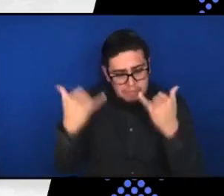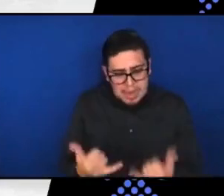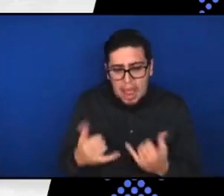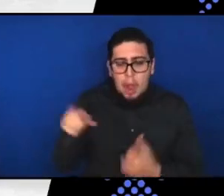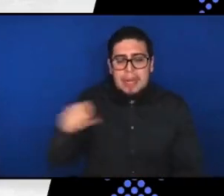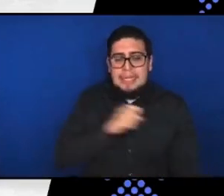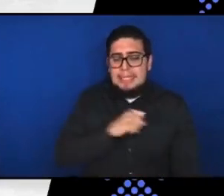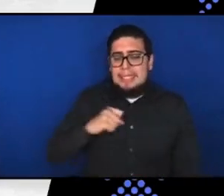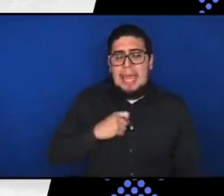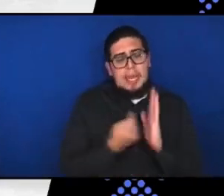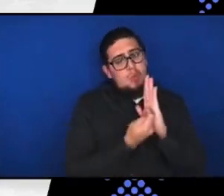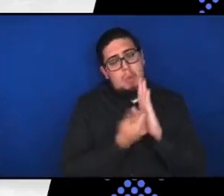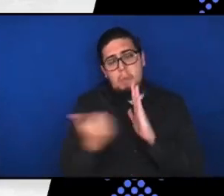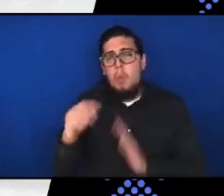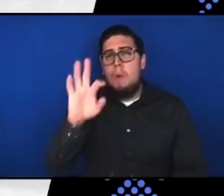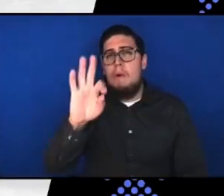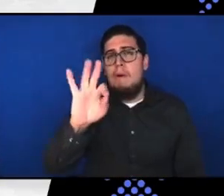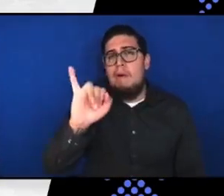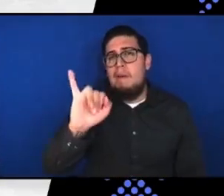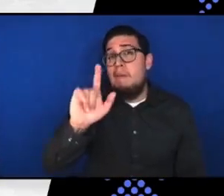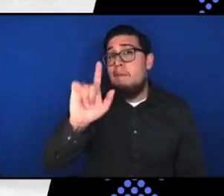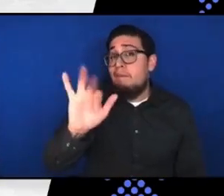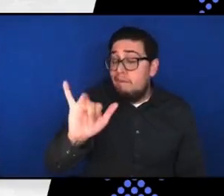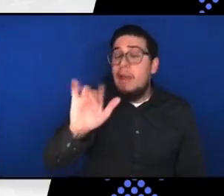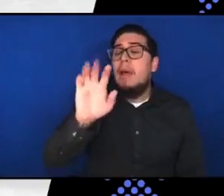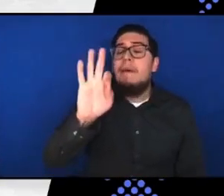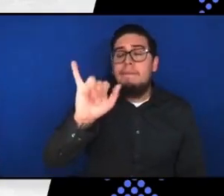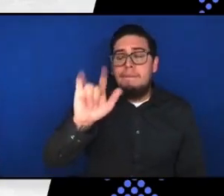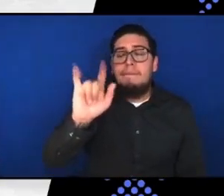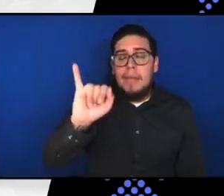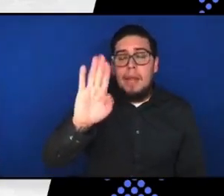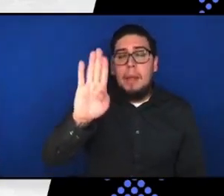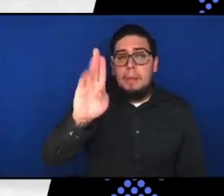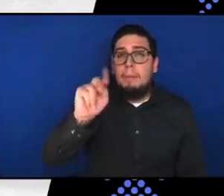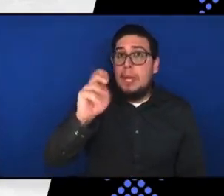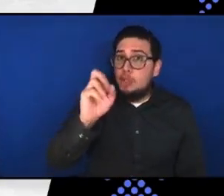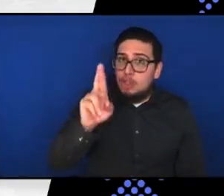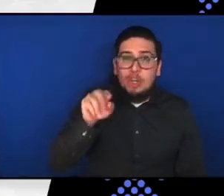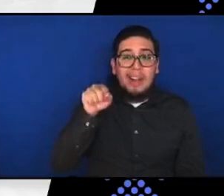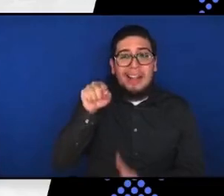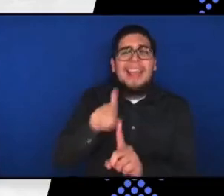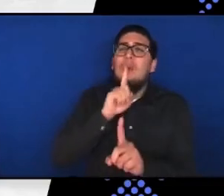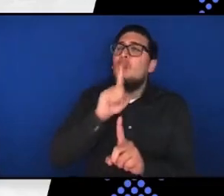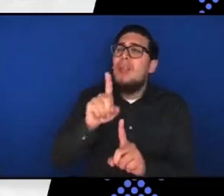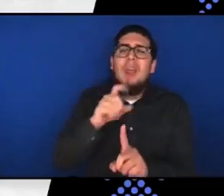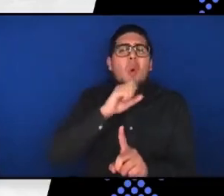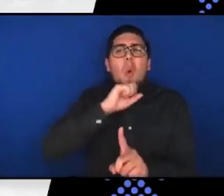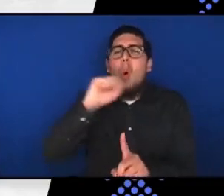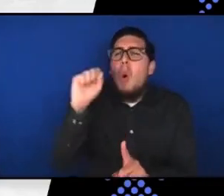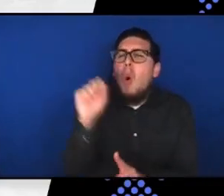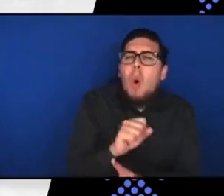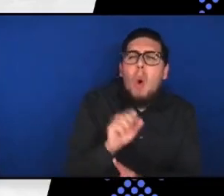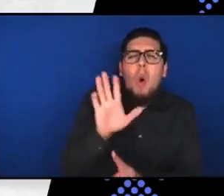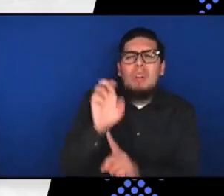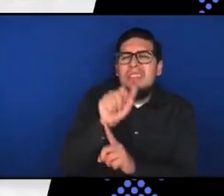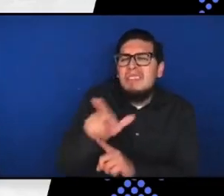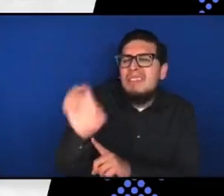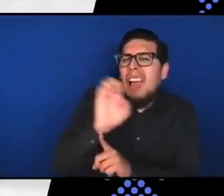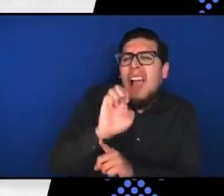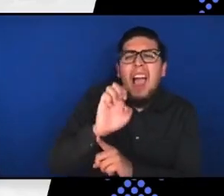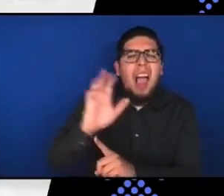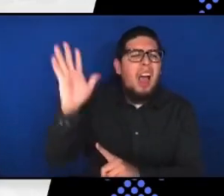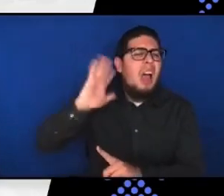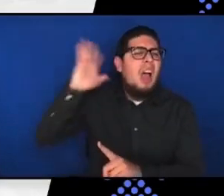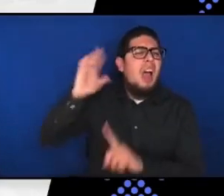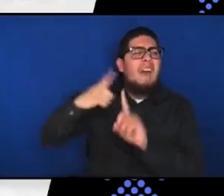which is nothing more than an outdated relic of racial segregation and Jim Crow. It is time for